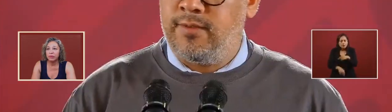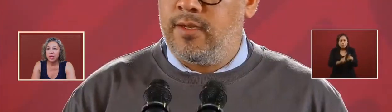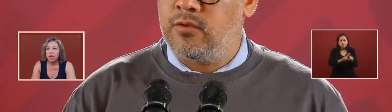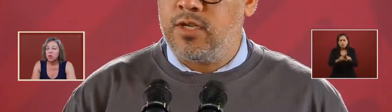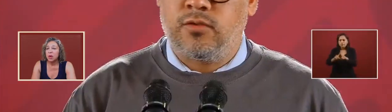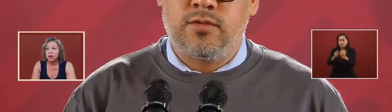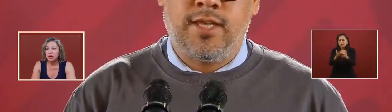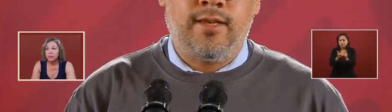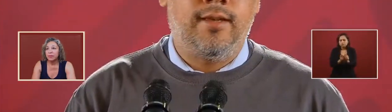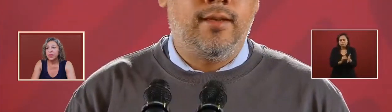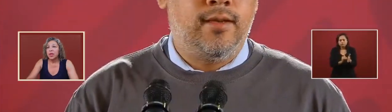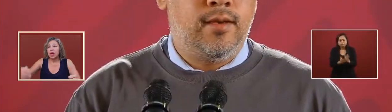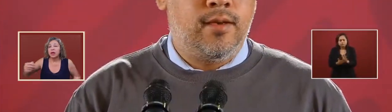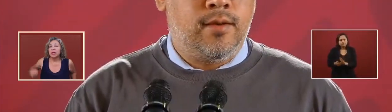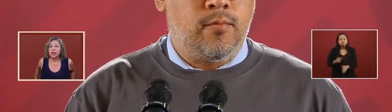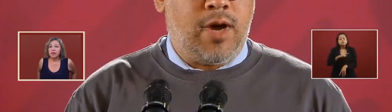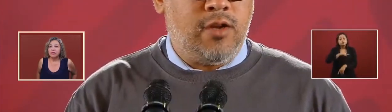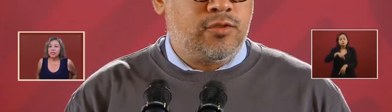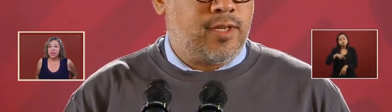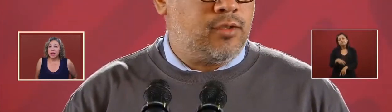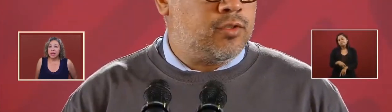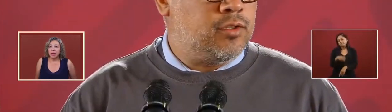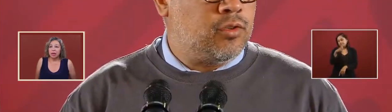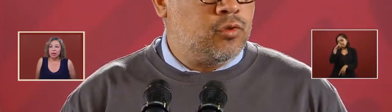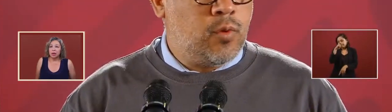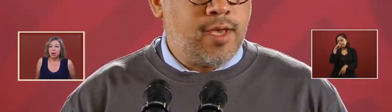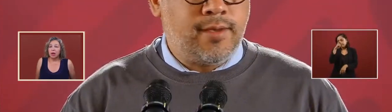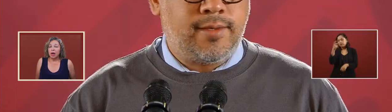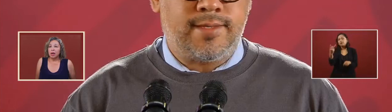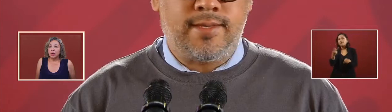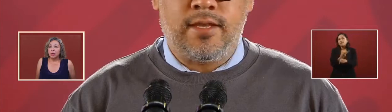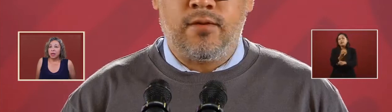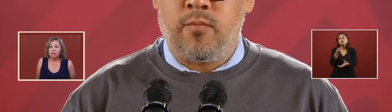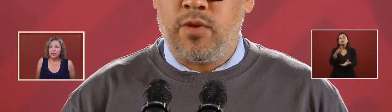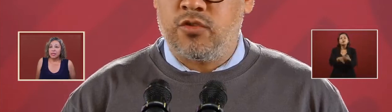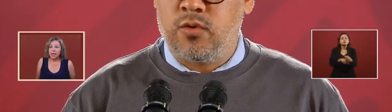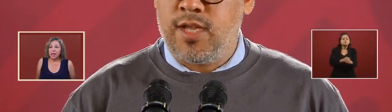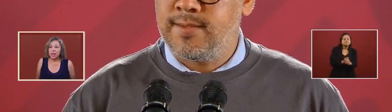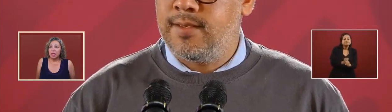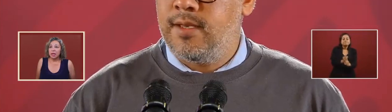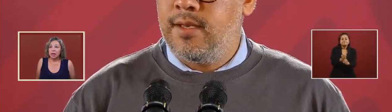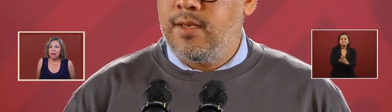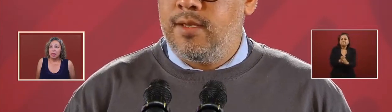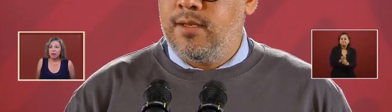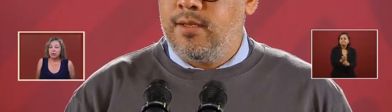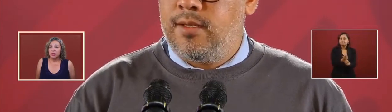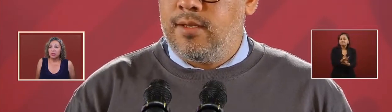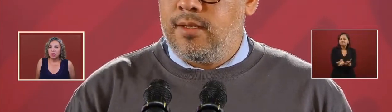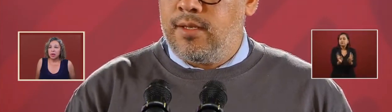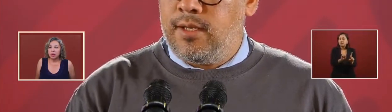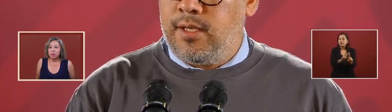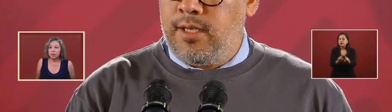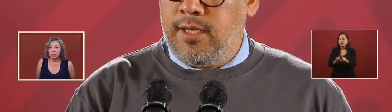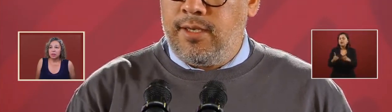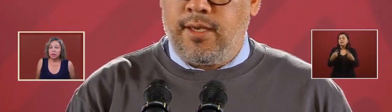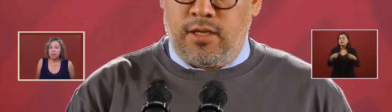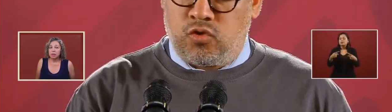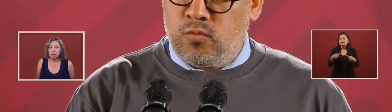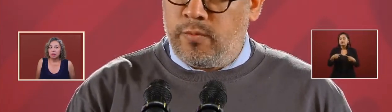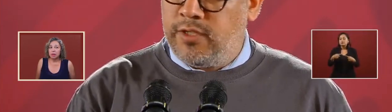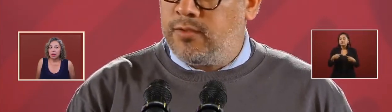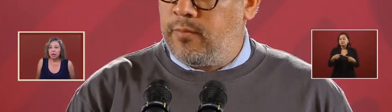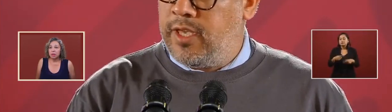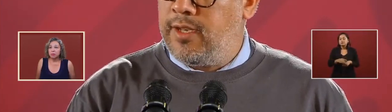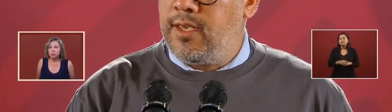were involved we are are investigating uh investigating uh uh